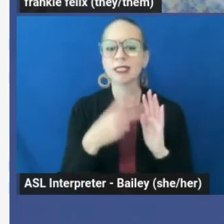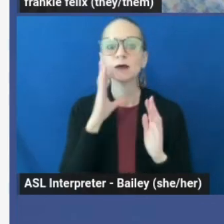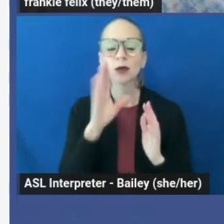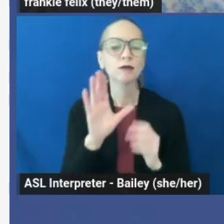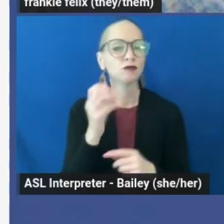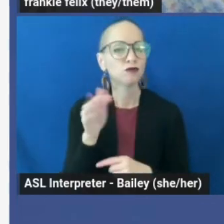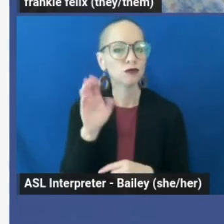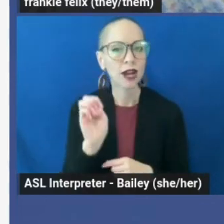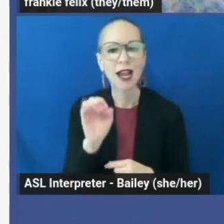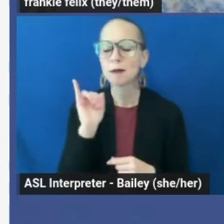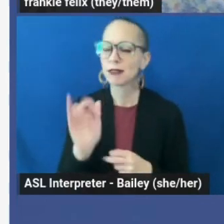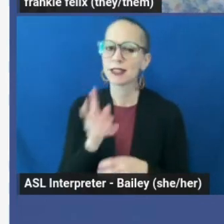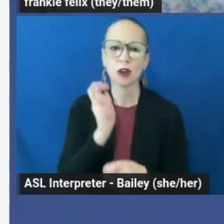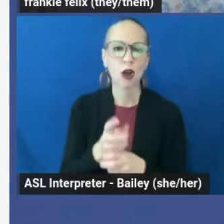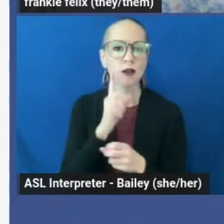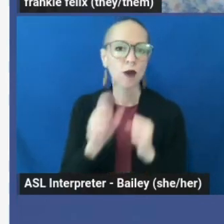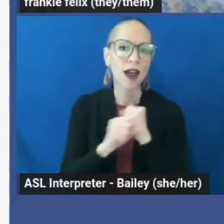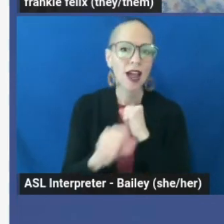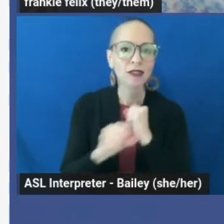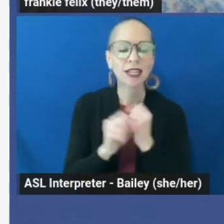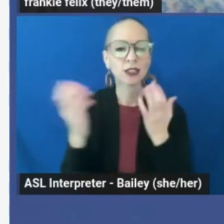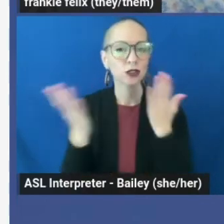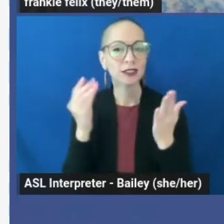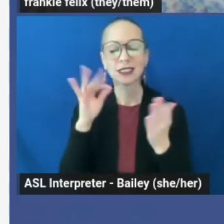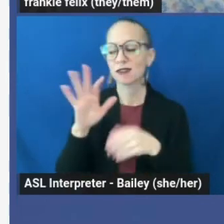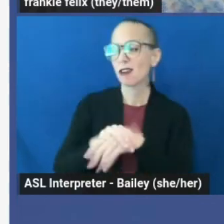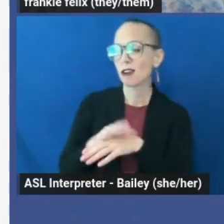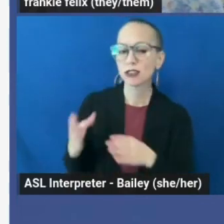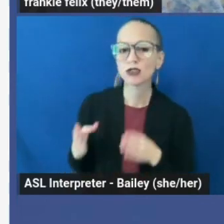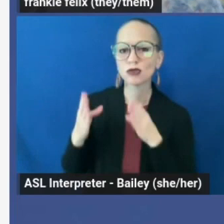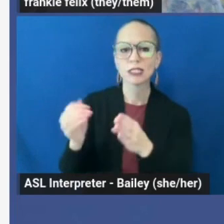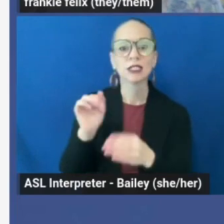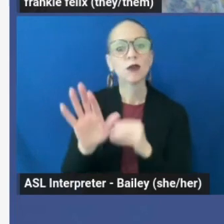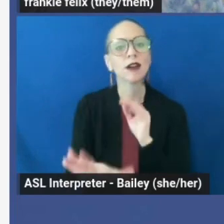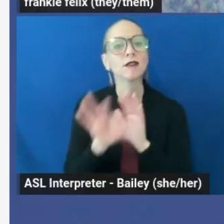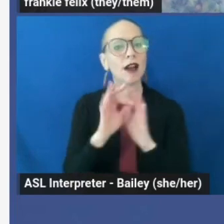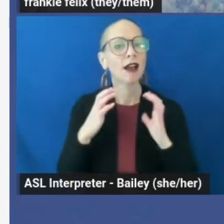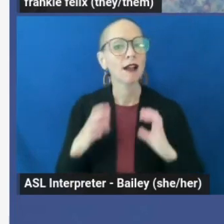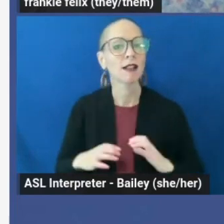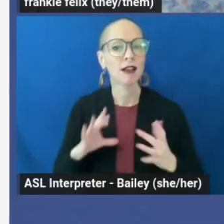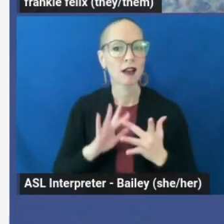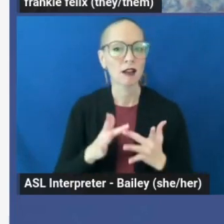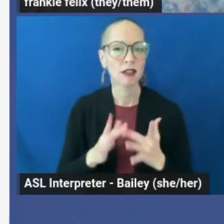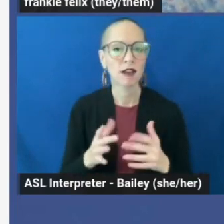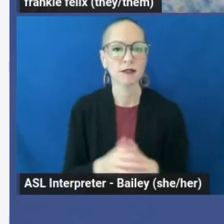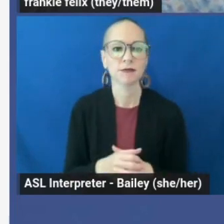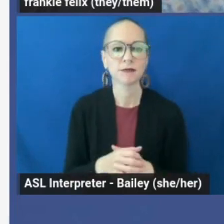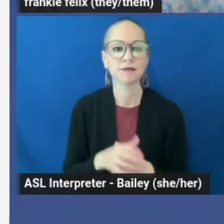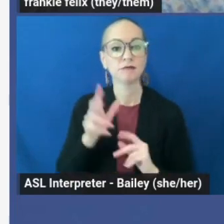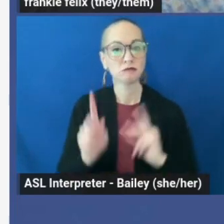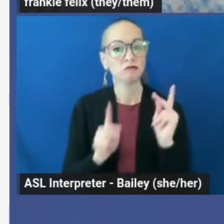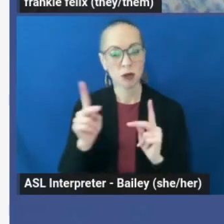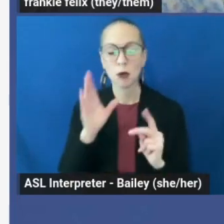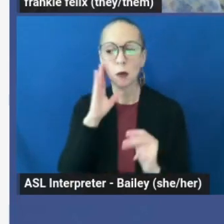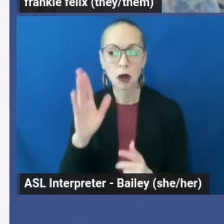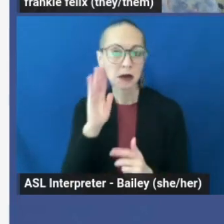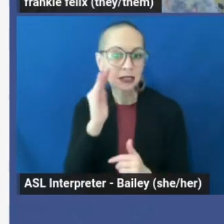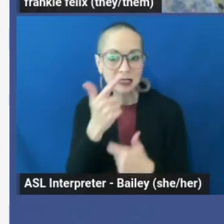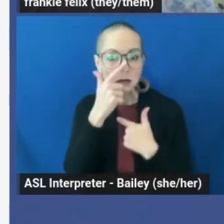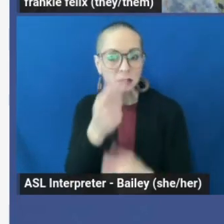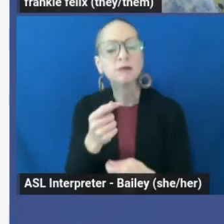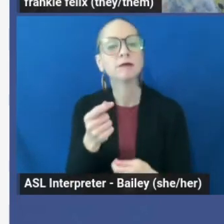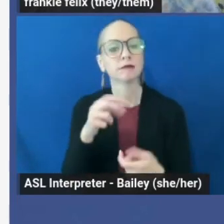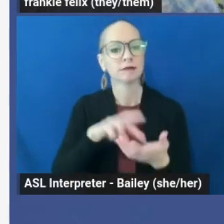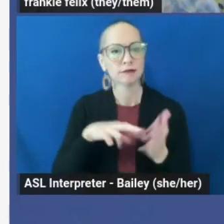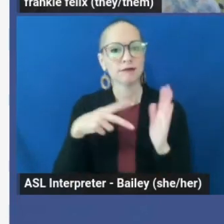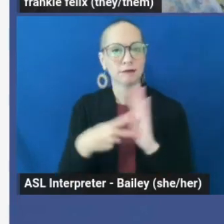to advertise your services, whether you're working on the street or finding clients online. When people do show interest, your leverage